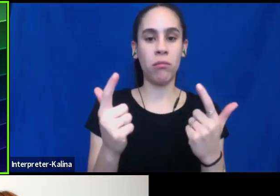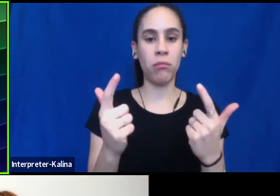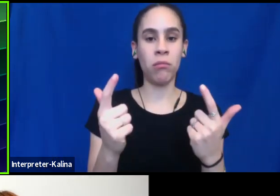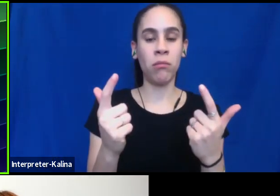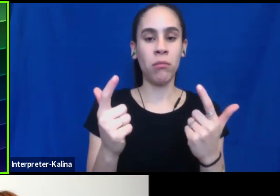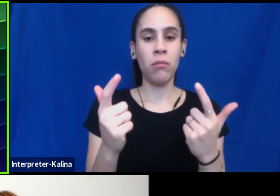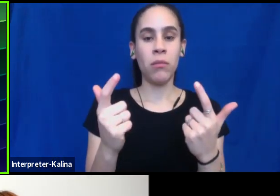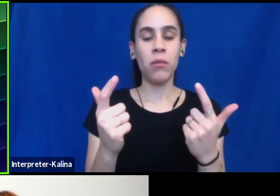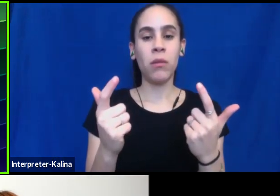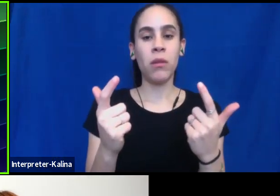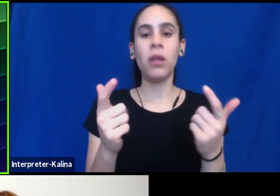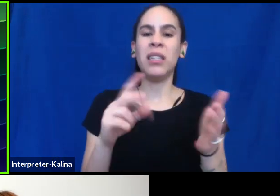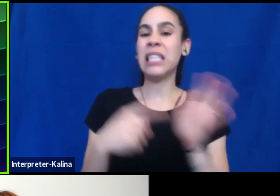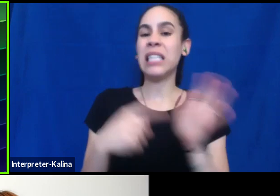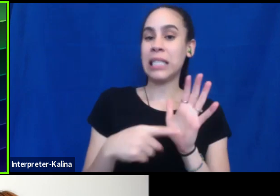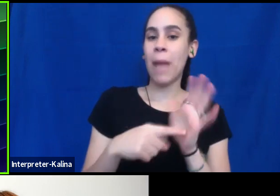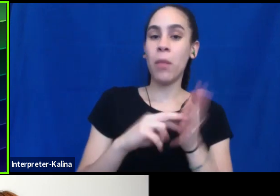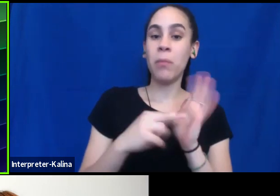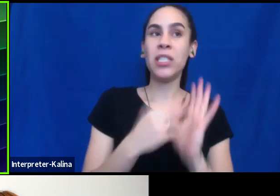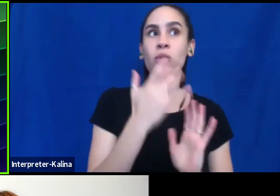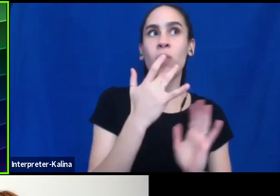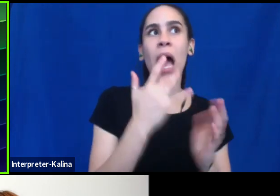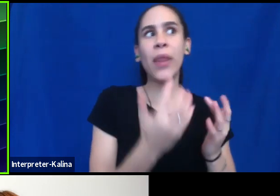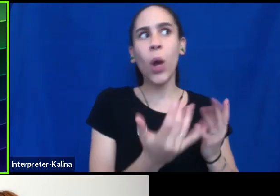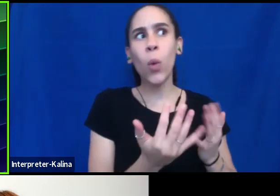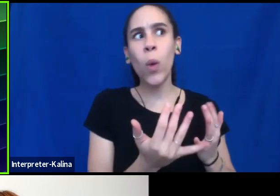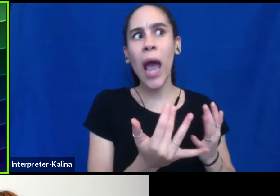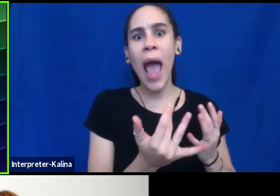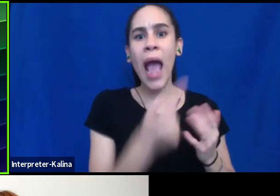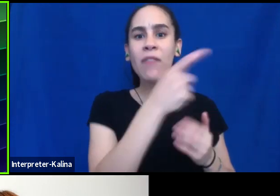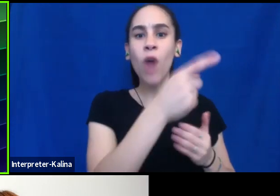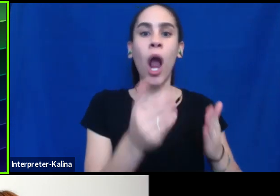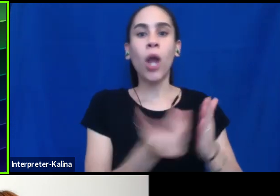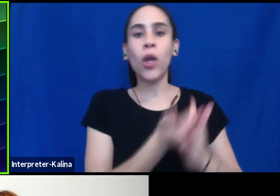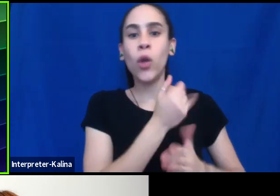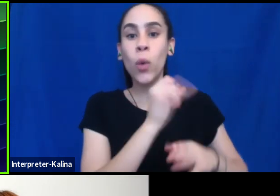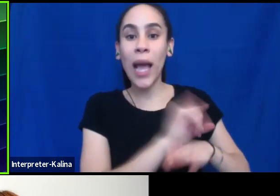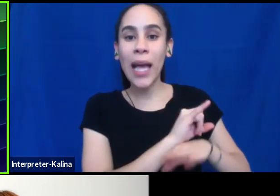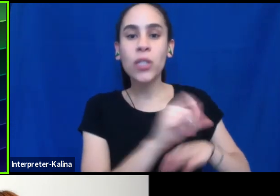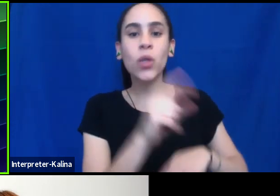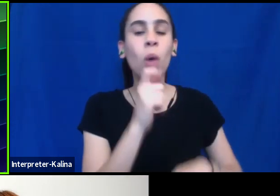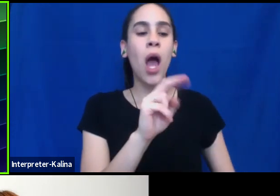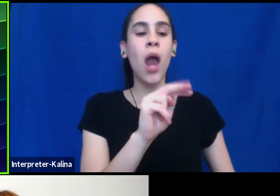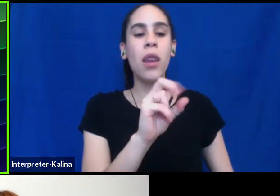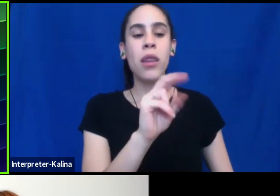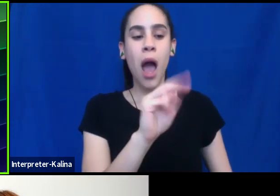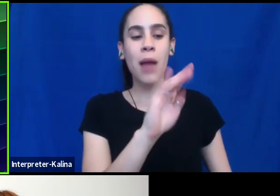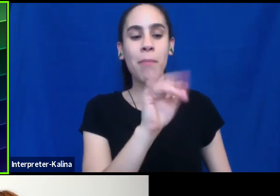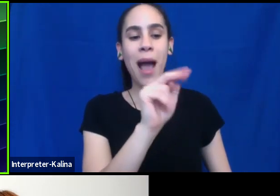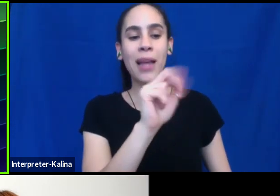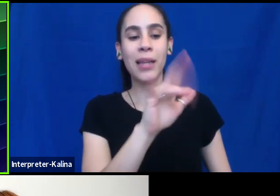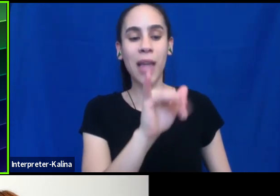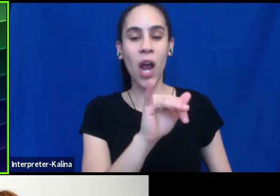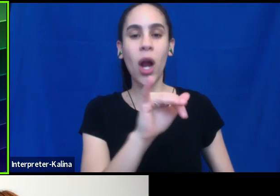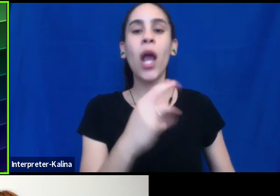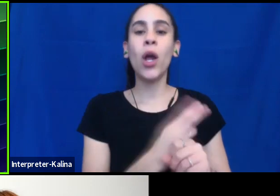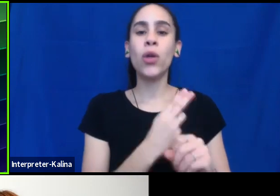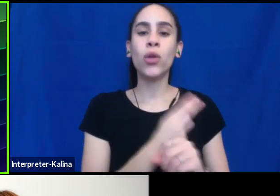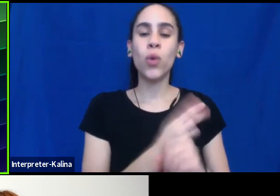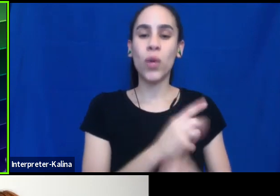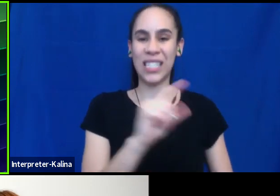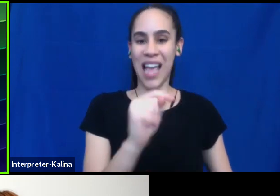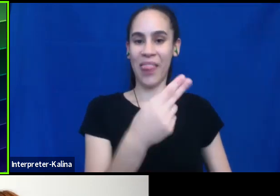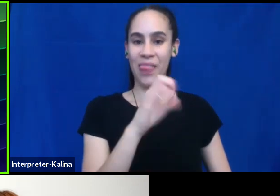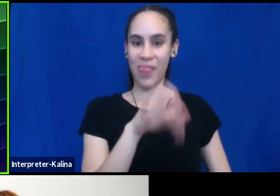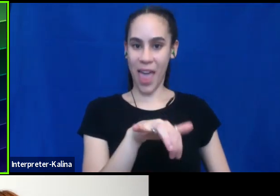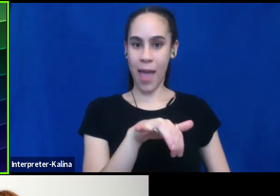like, rather than wait until you have maybe, um, the new intern who's non-binary and using the singular pronoun they, and all